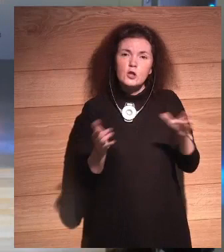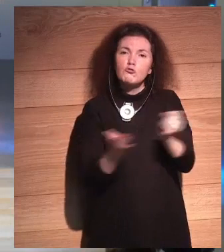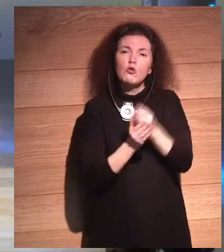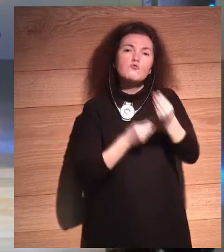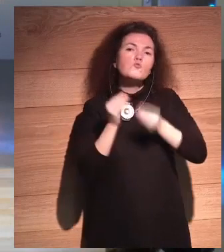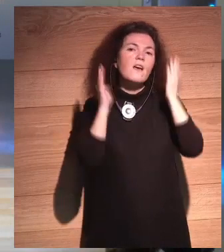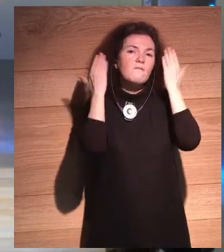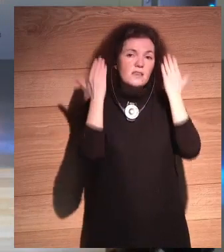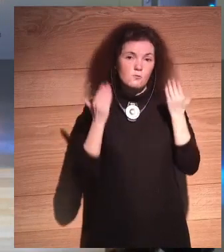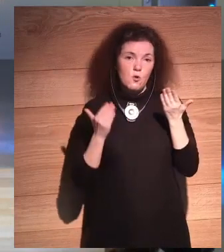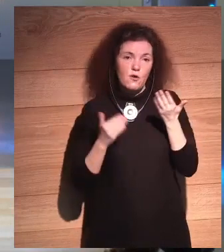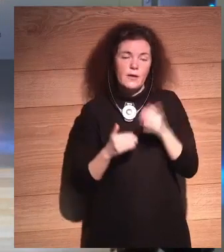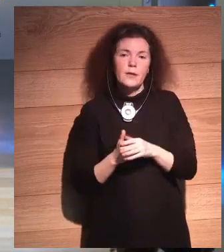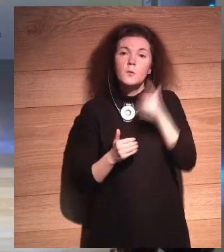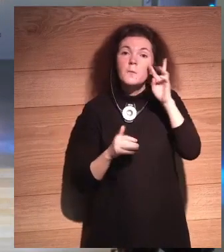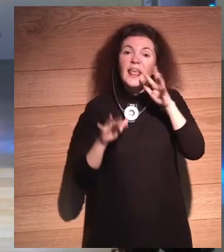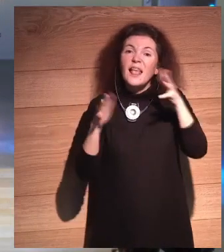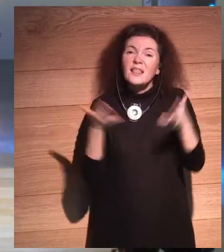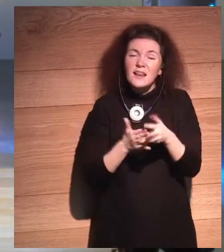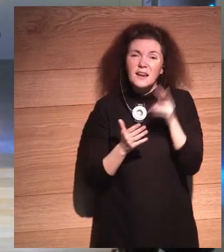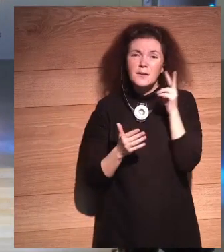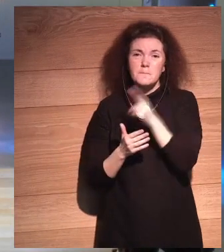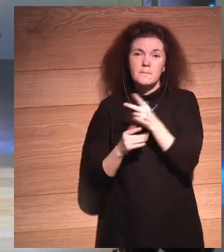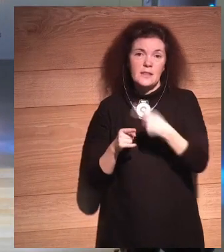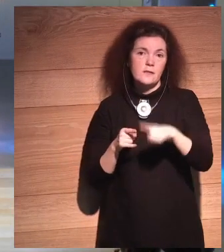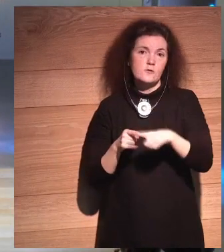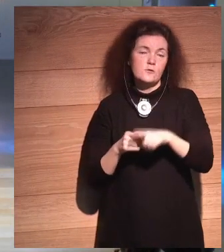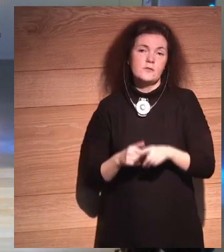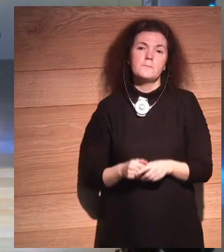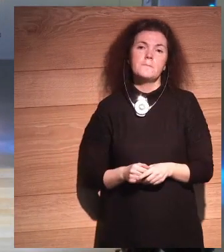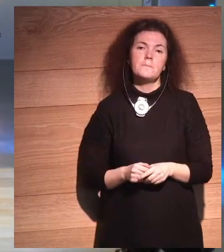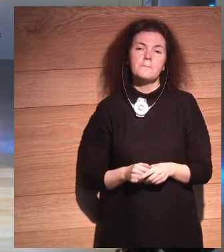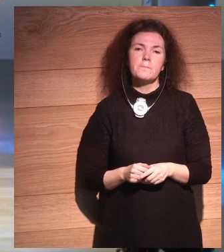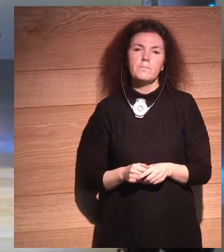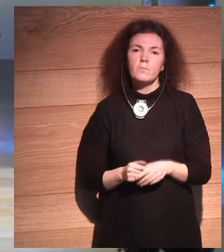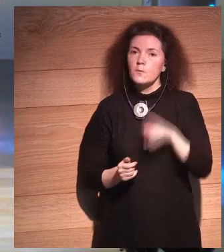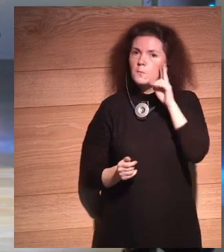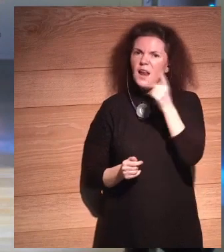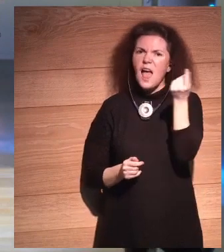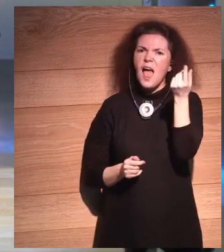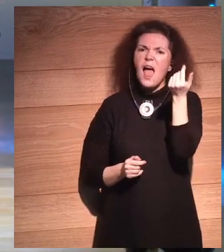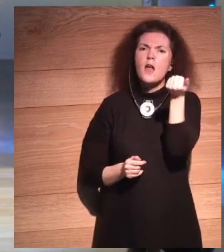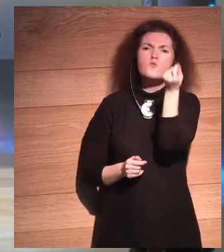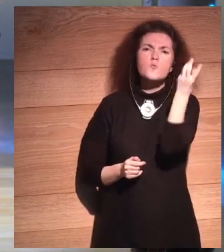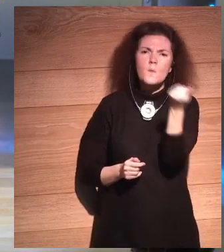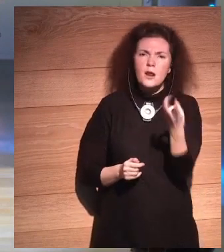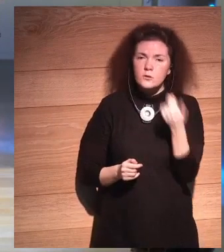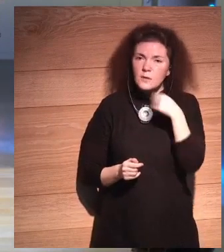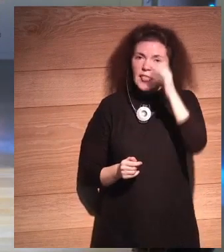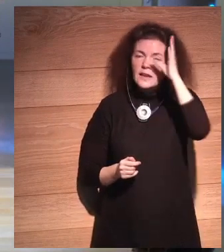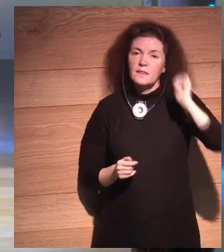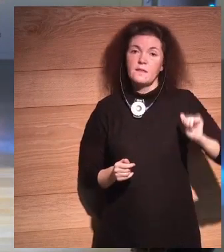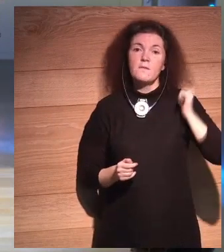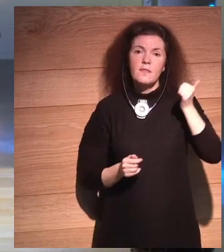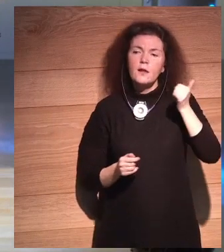Look at the Internet of Things, $14.4 trillion. AI, $15.7 trillion. So, do you really think that these companies will go